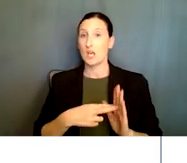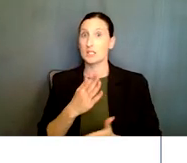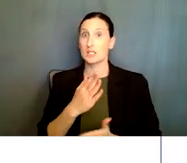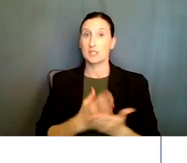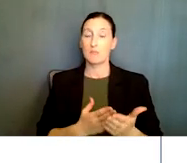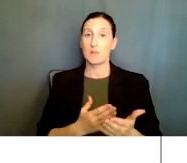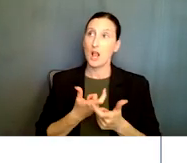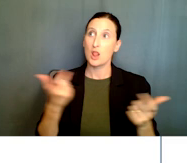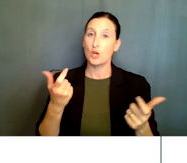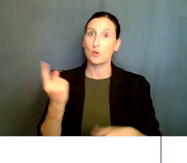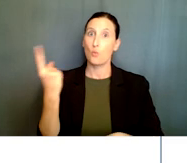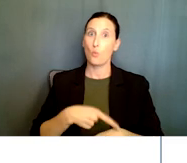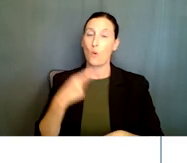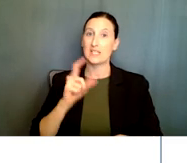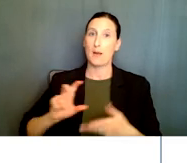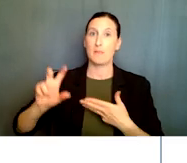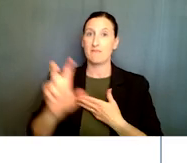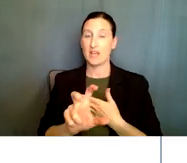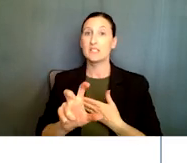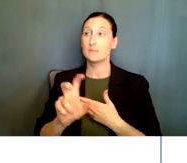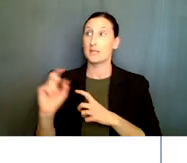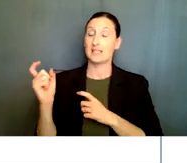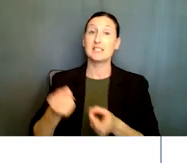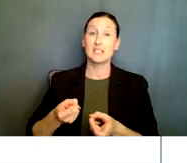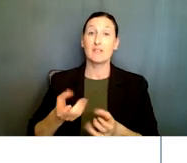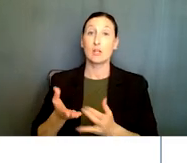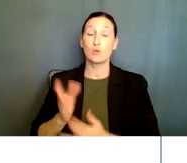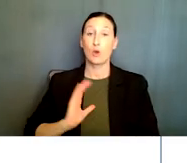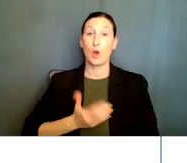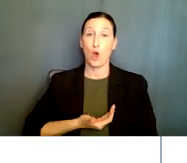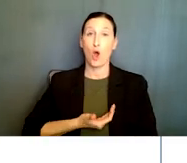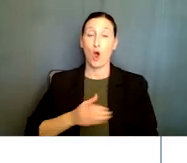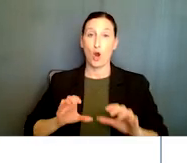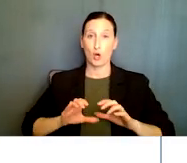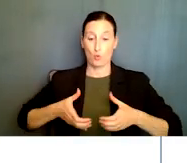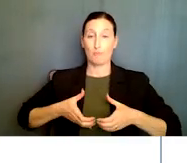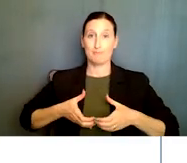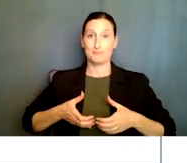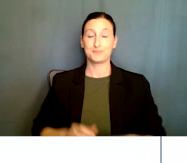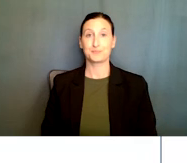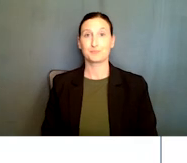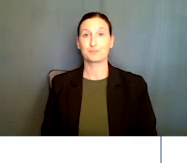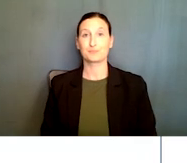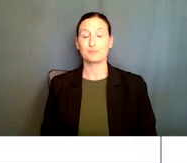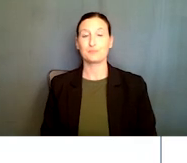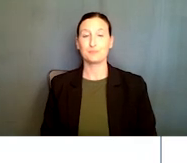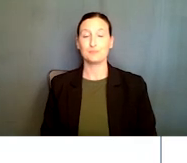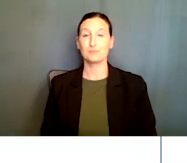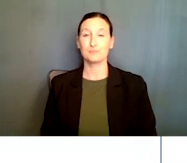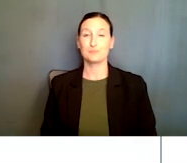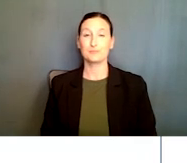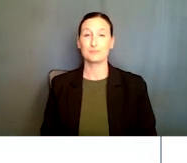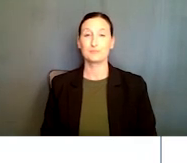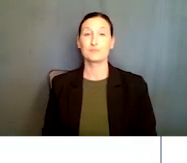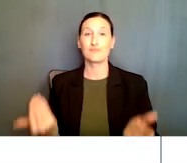made by, uh, by our directorate. Um, so this is, uh, something that, again, uh, is going